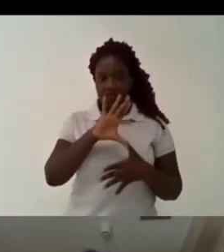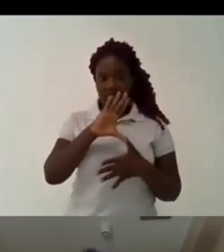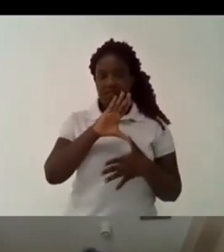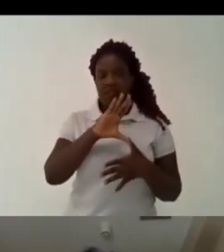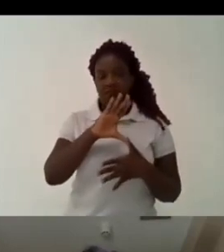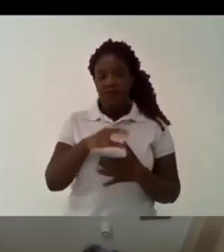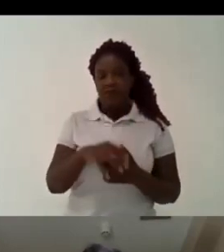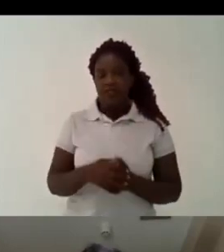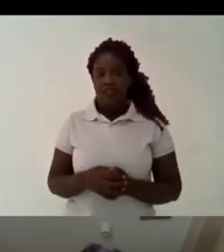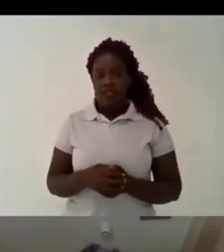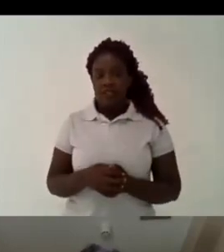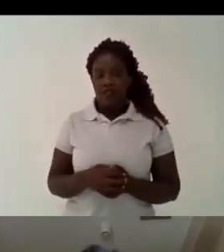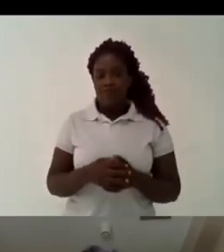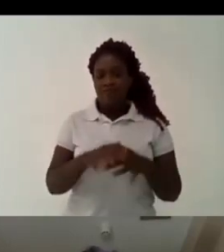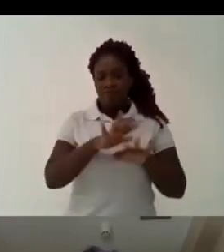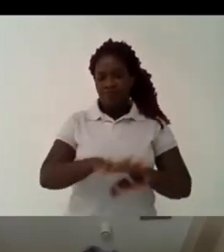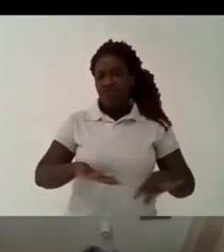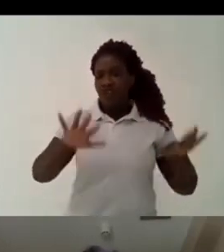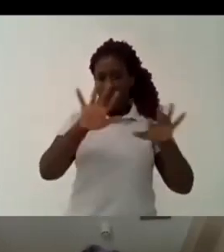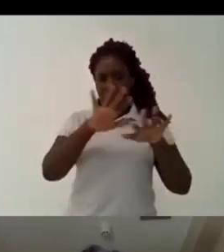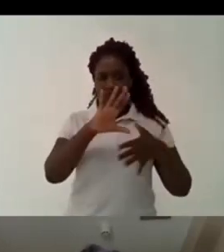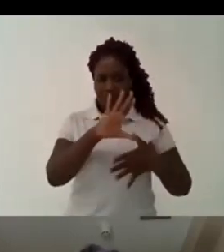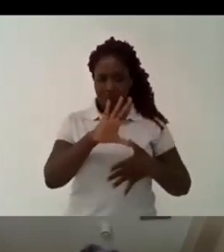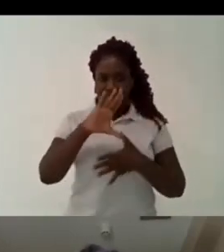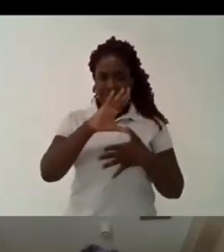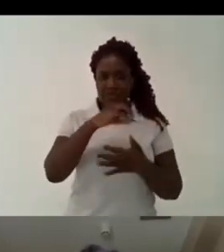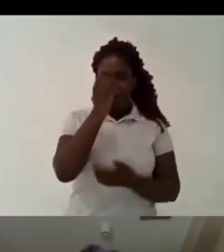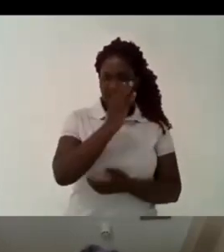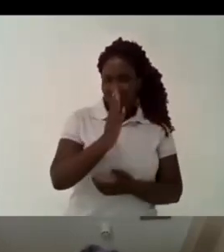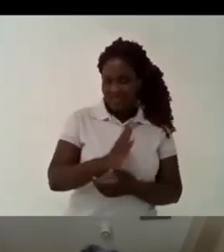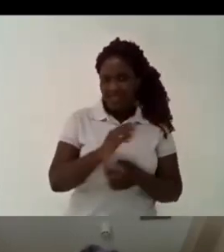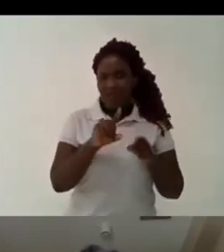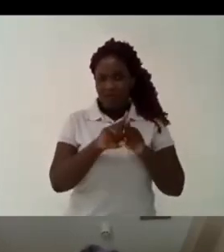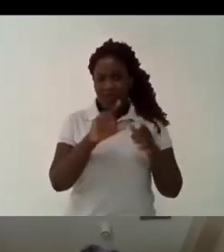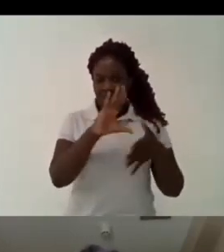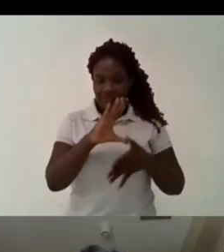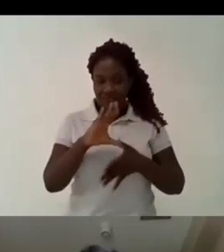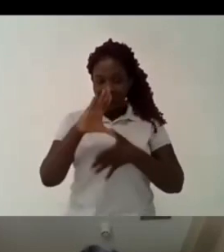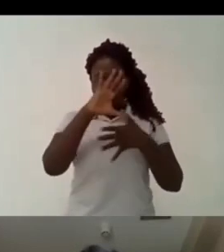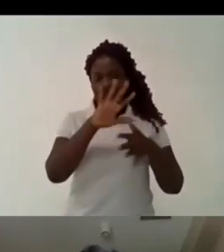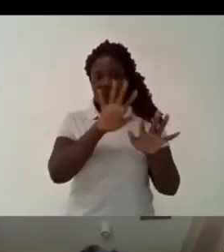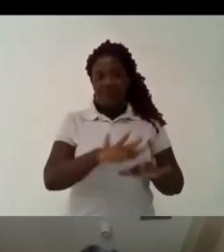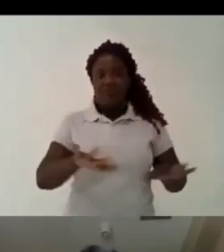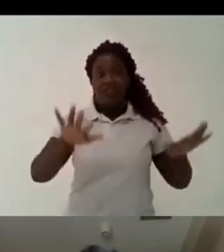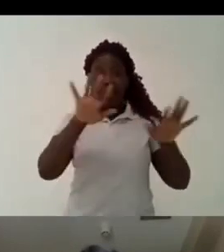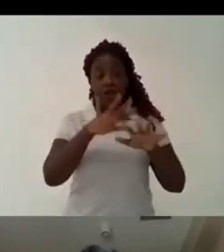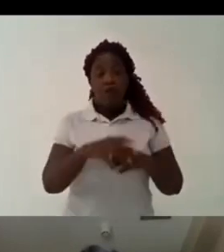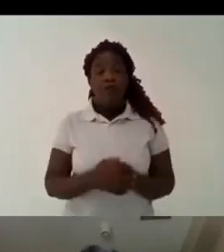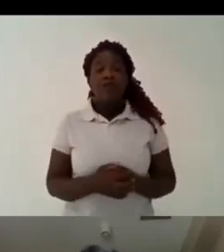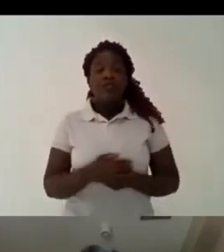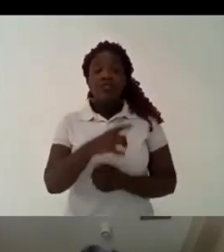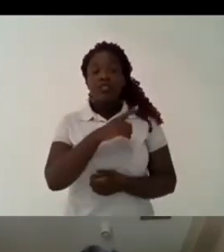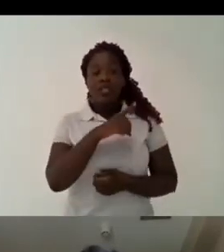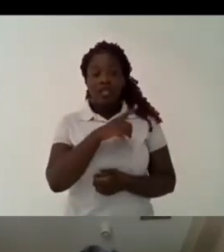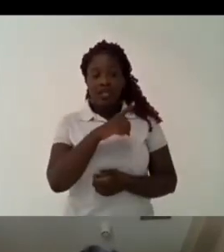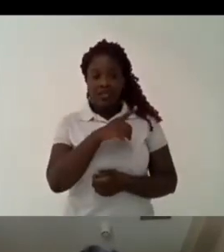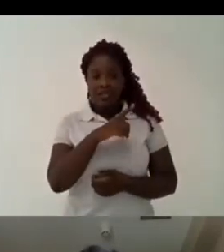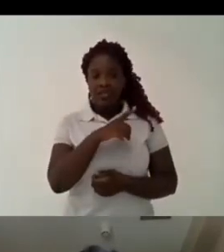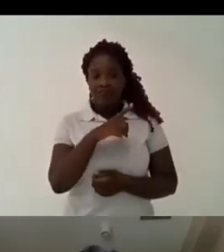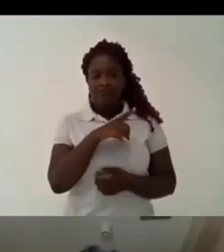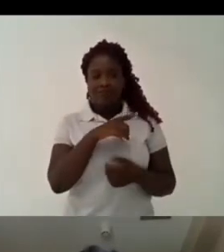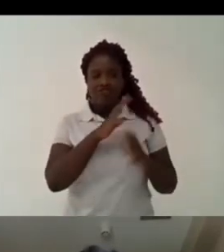latin america as a uh as as a home actually is better talk about brazil and